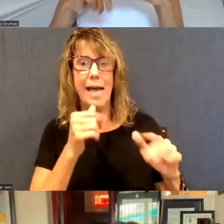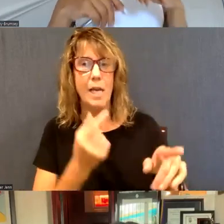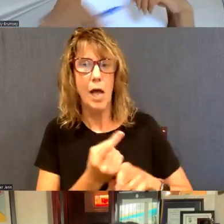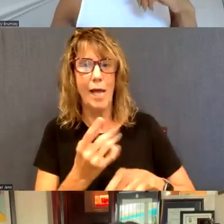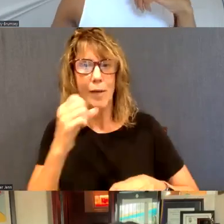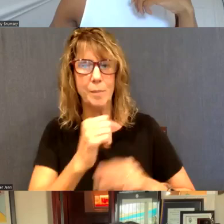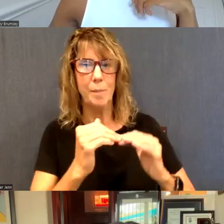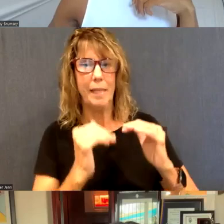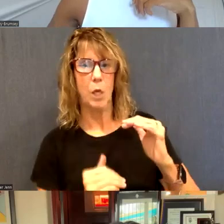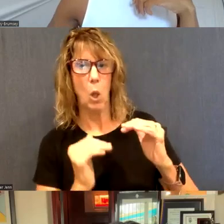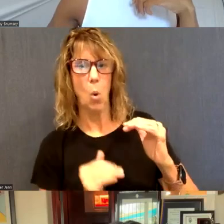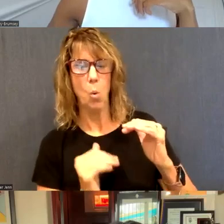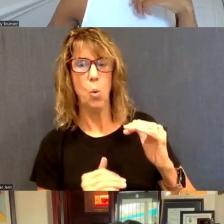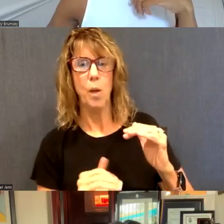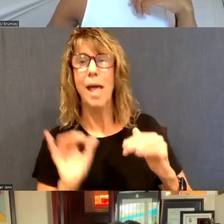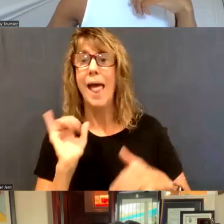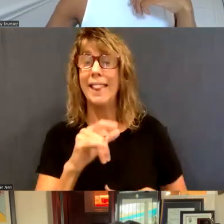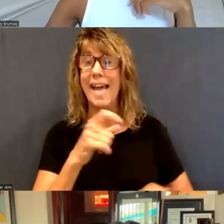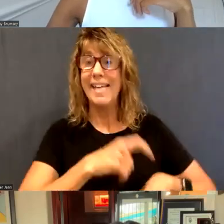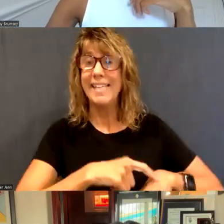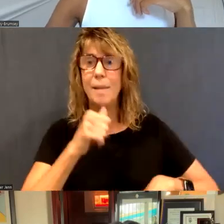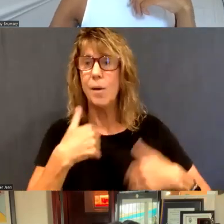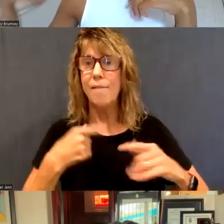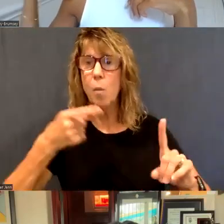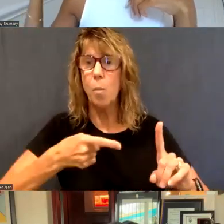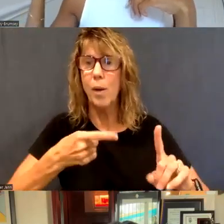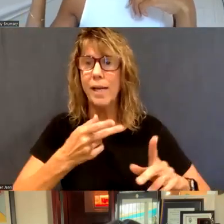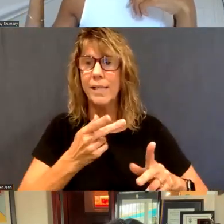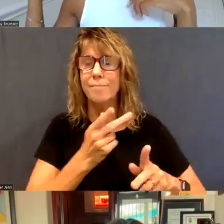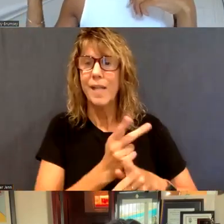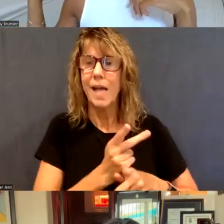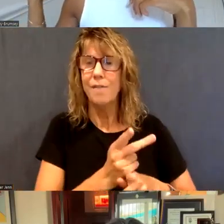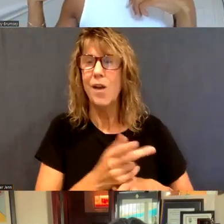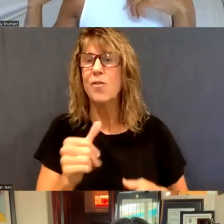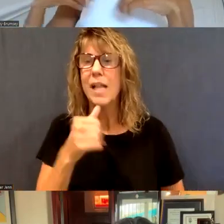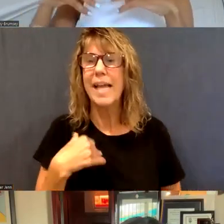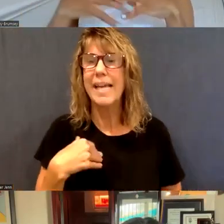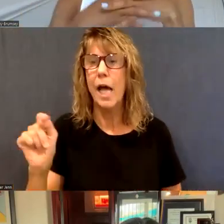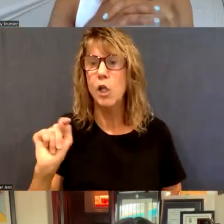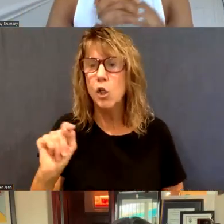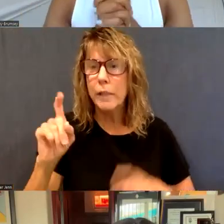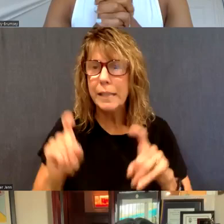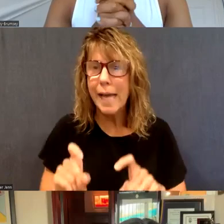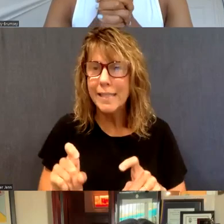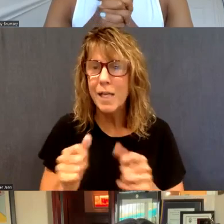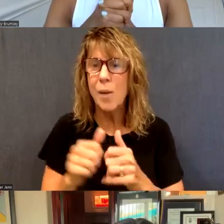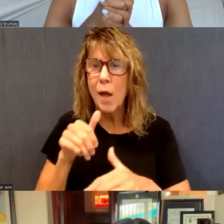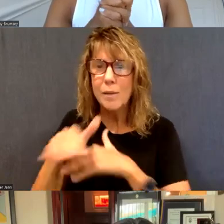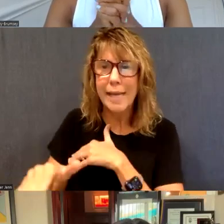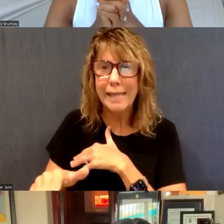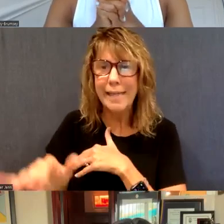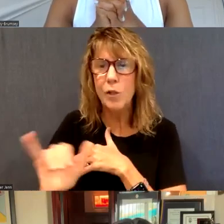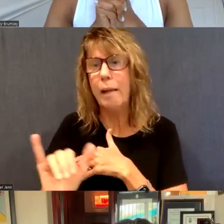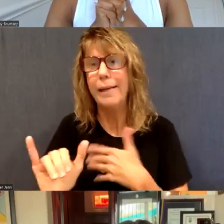time, um, there's not a point of care, like urine tests that you can do, you know, without sending it off to like a,